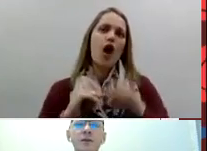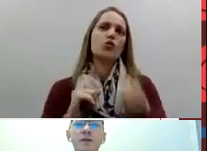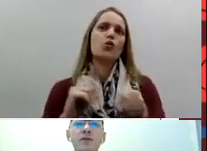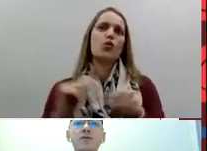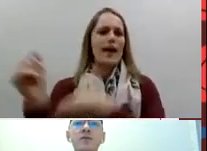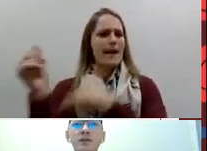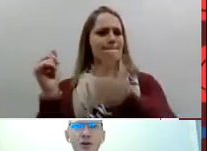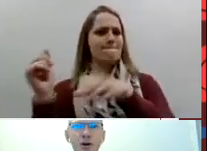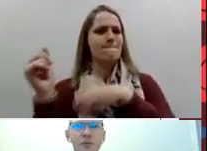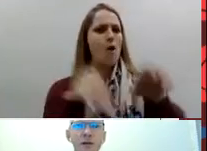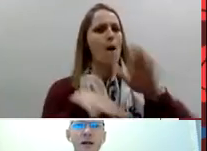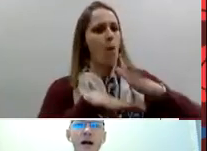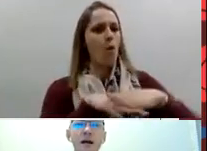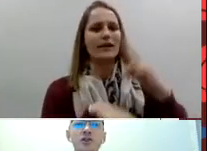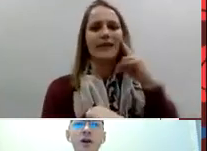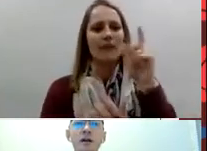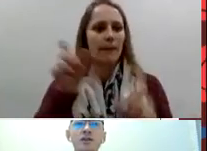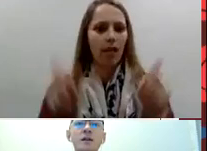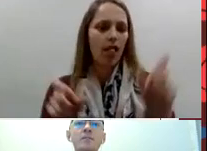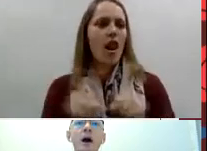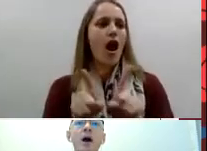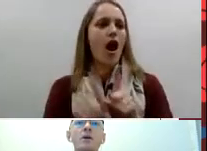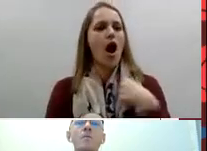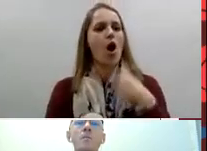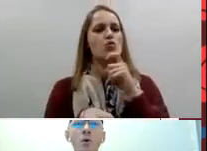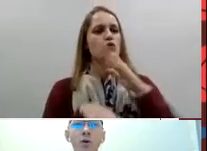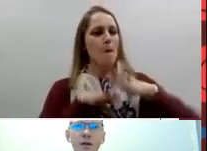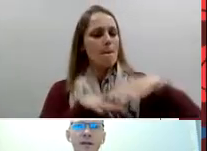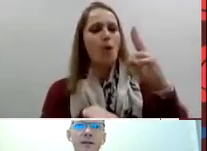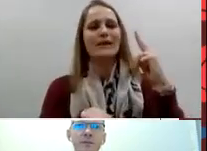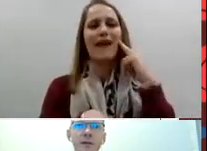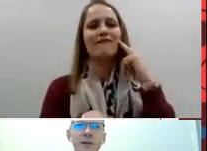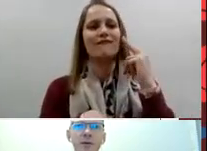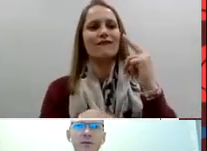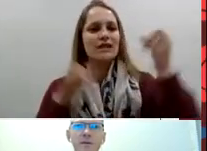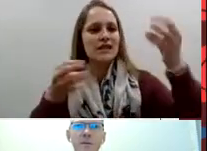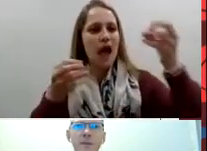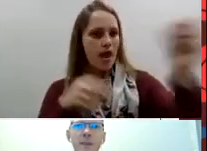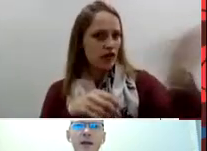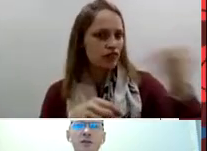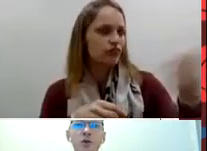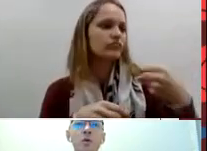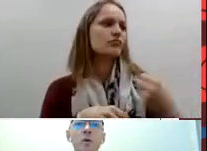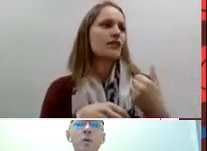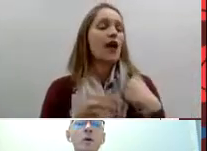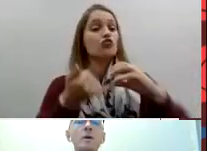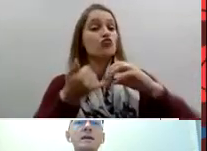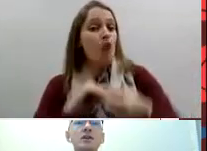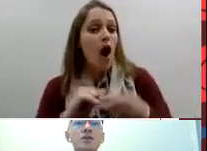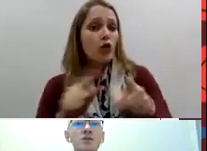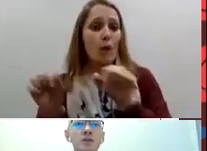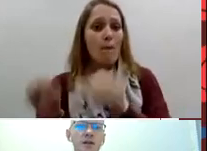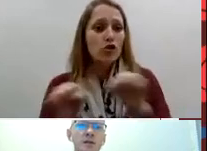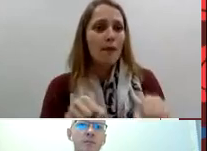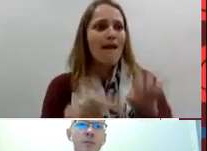so through that job I tried to empower more deaf people so when we